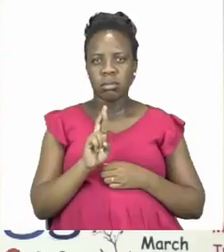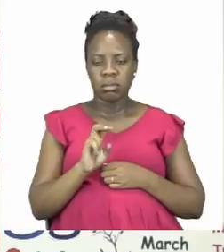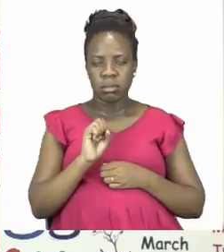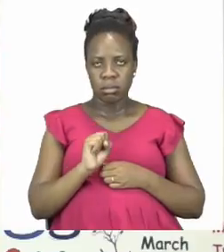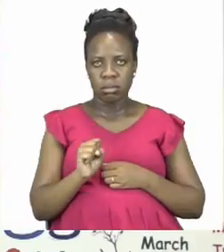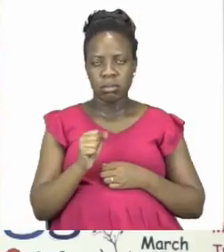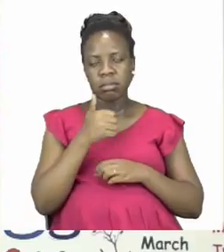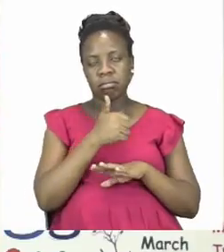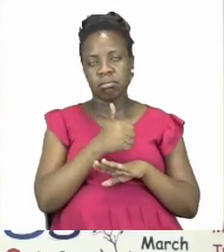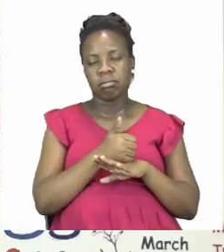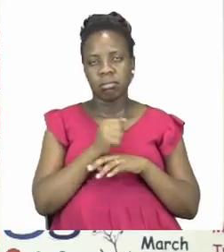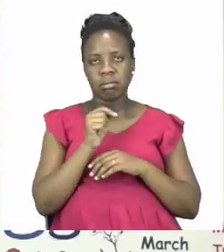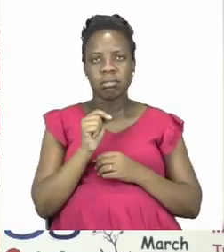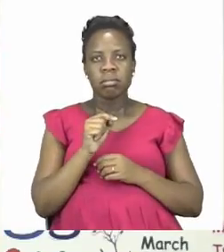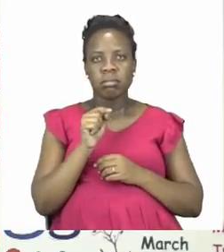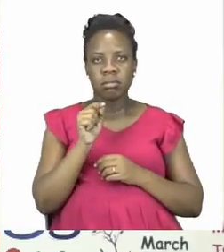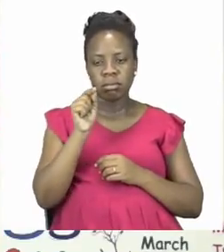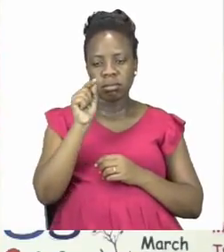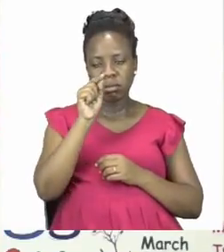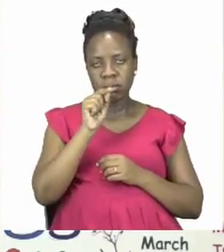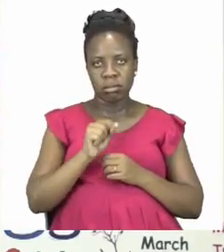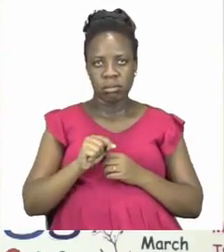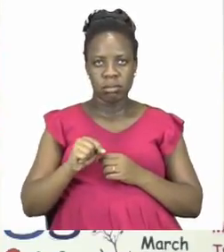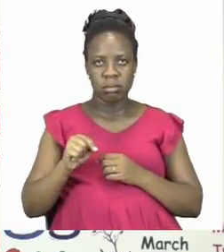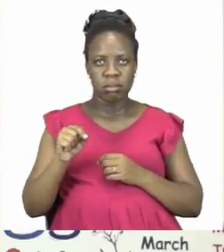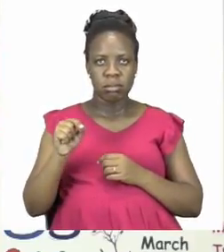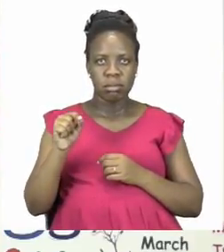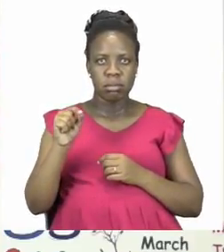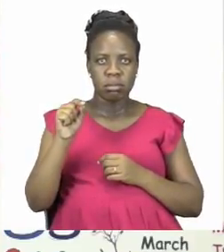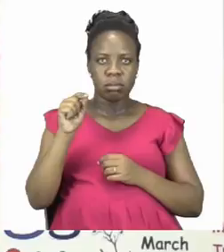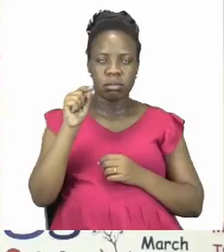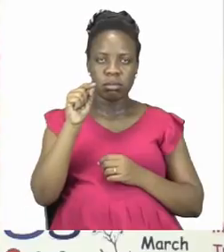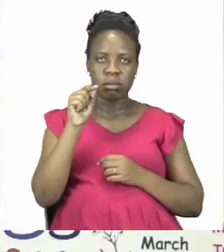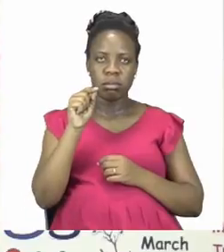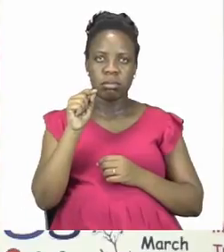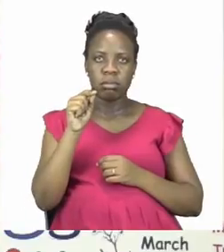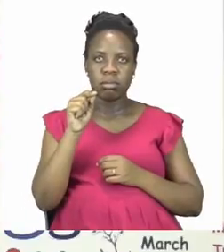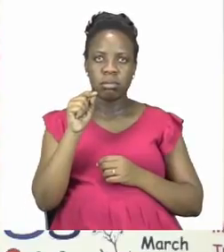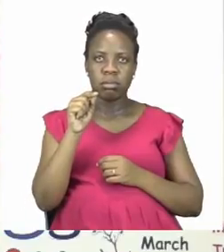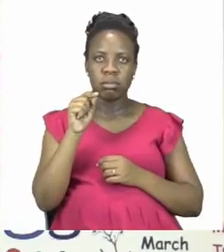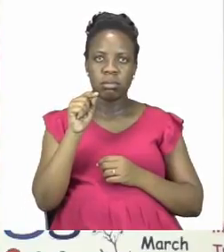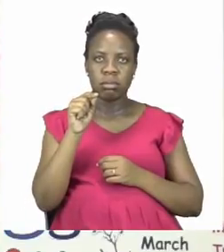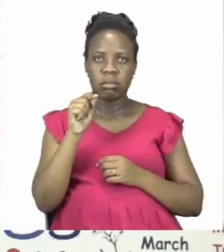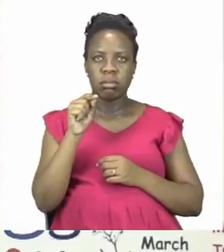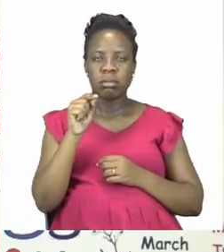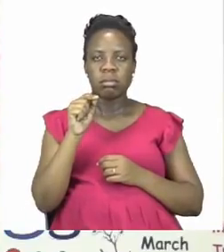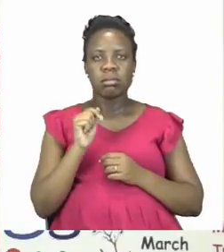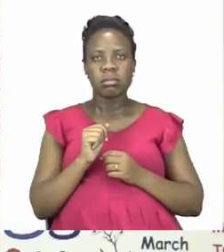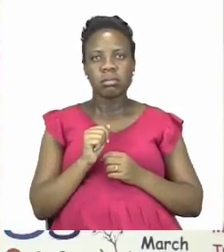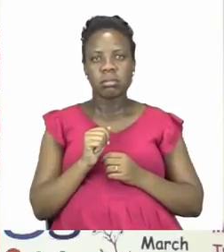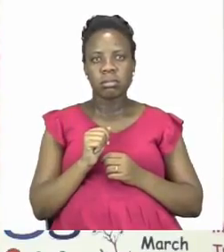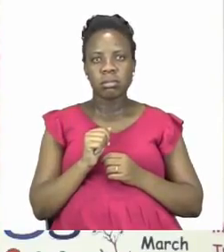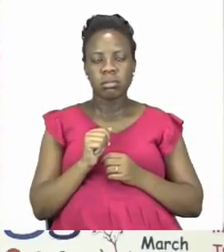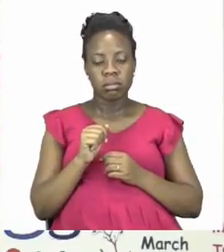S. So there we have the word stars and then we go ahead and we